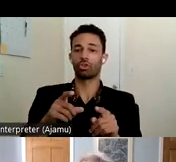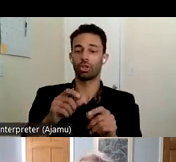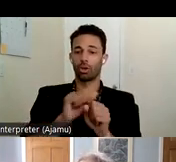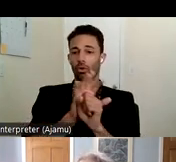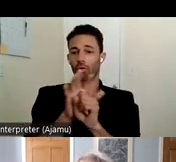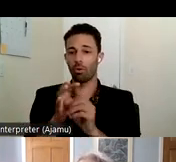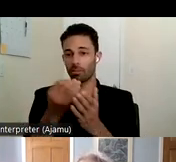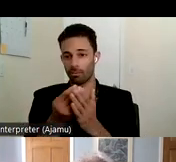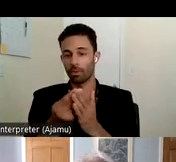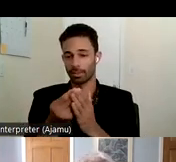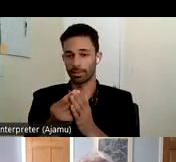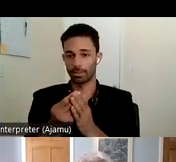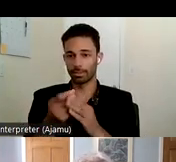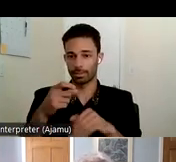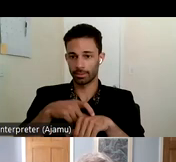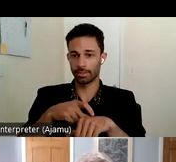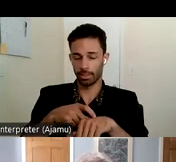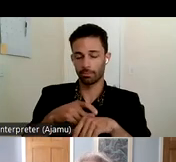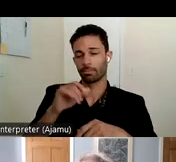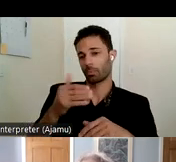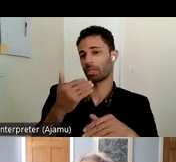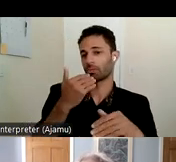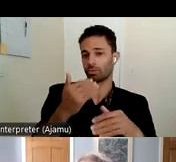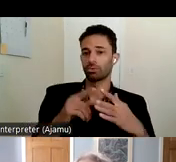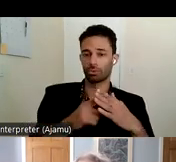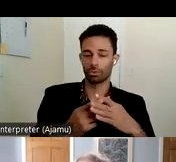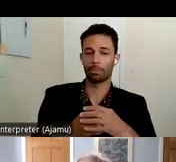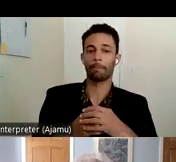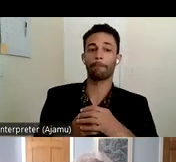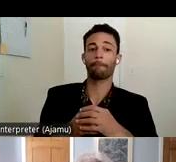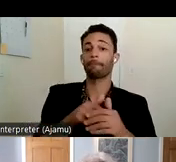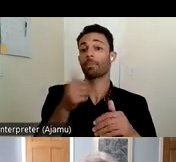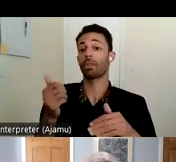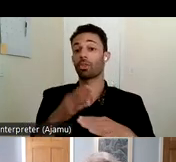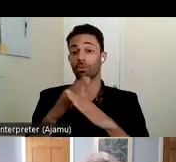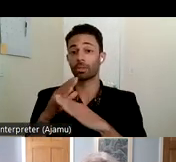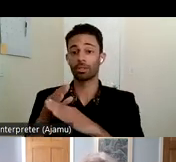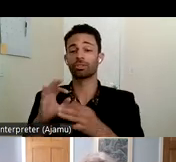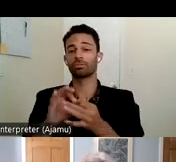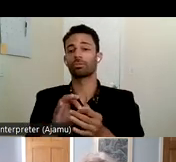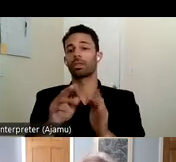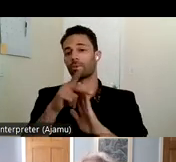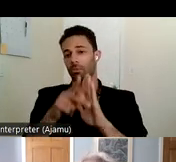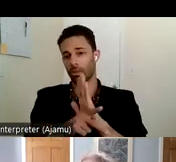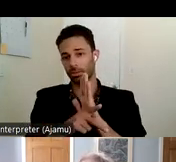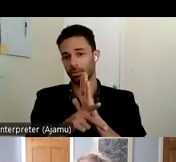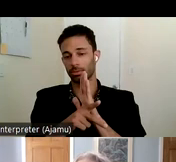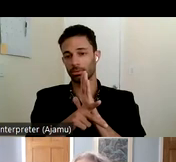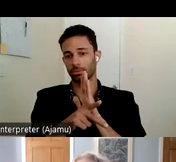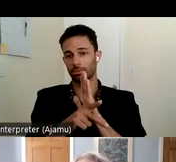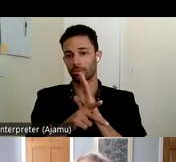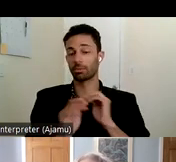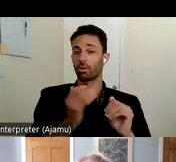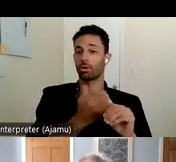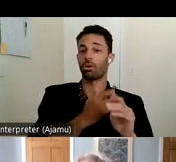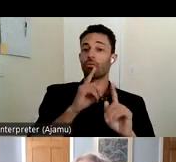and that's really a great start other barriers that we face though have to do with policy and our reporting system